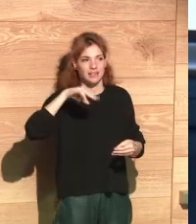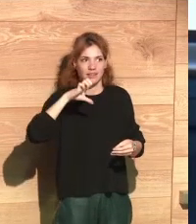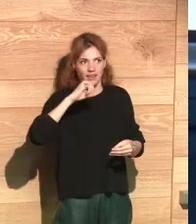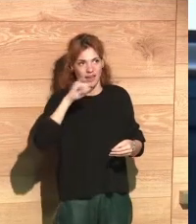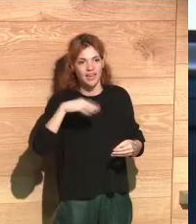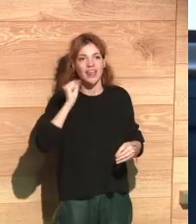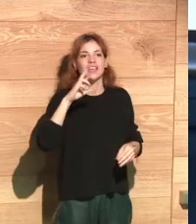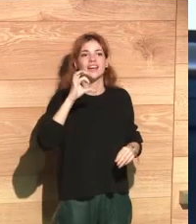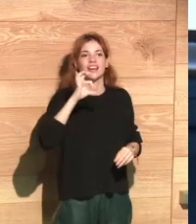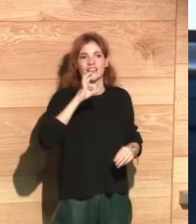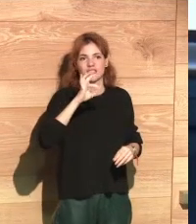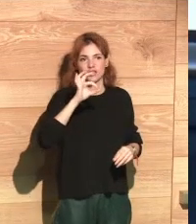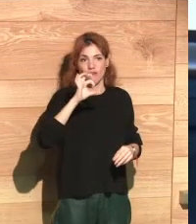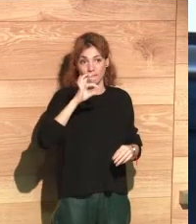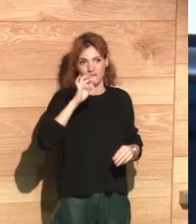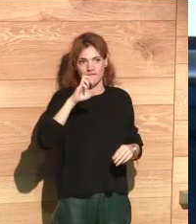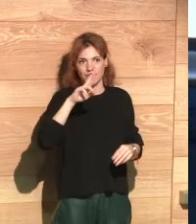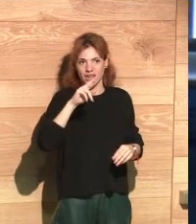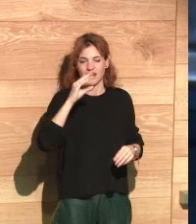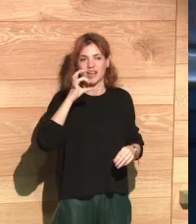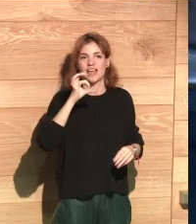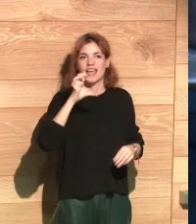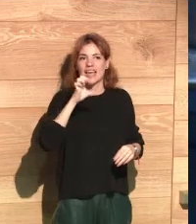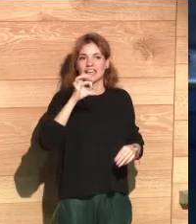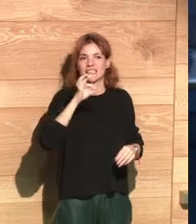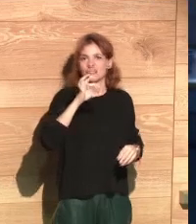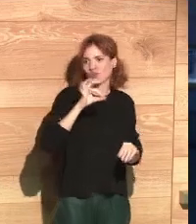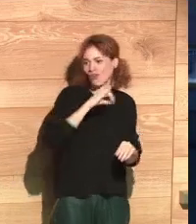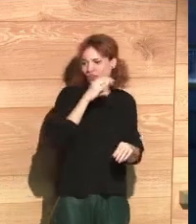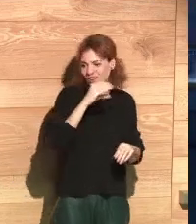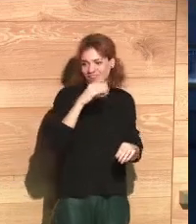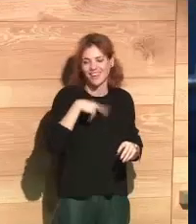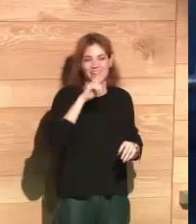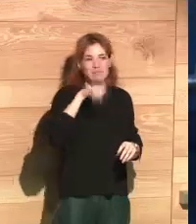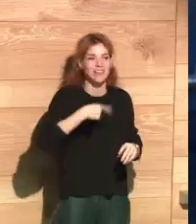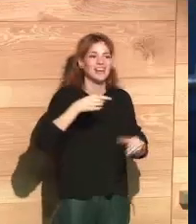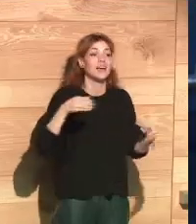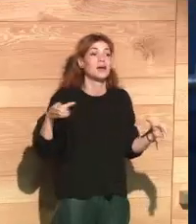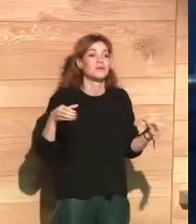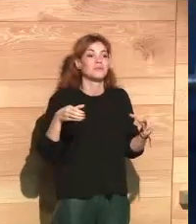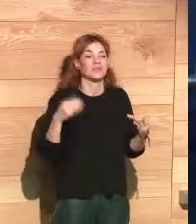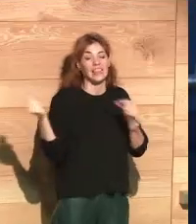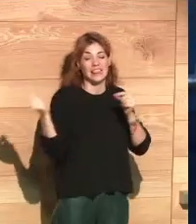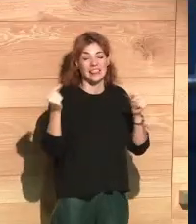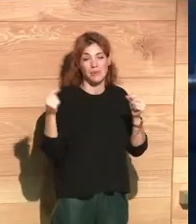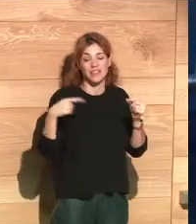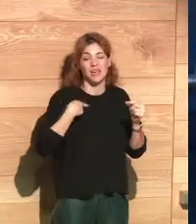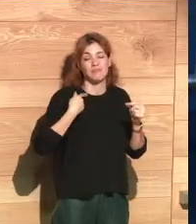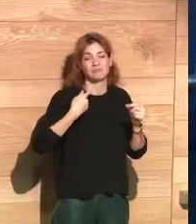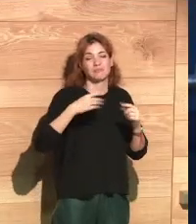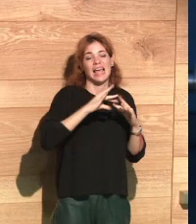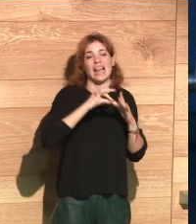Carina Volde, and Christophe, who would be in the roundtable, which will be moderated by Raquel